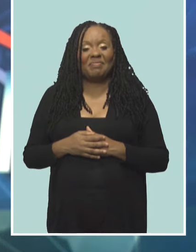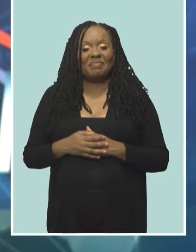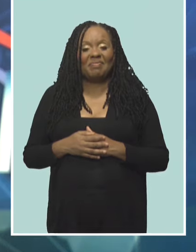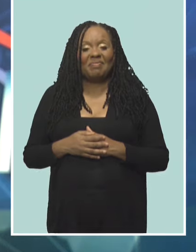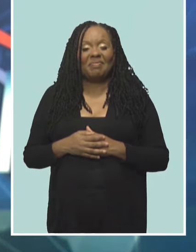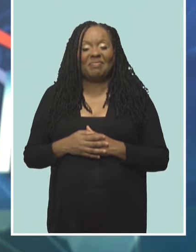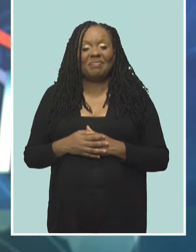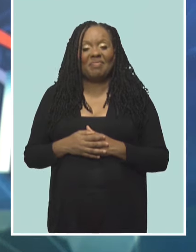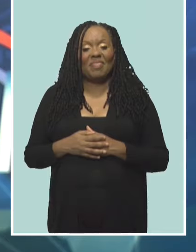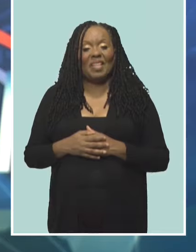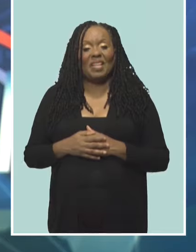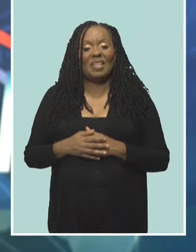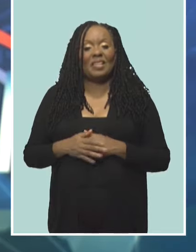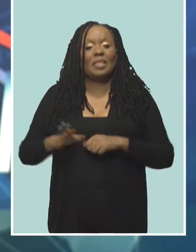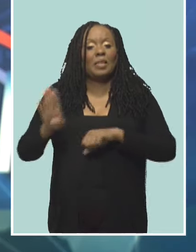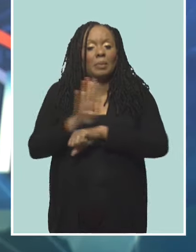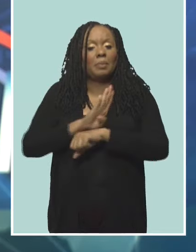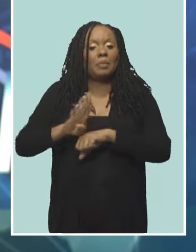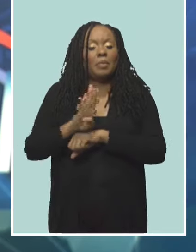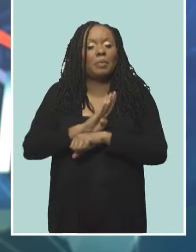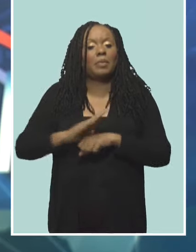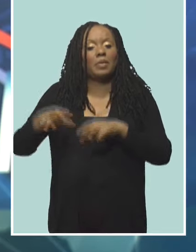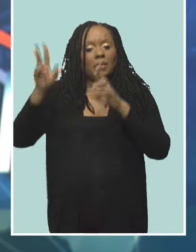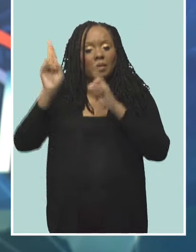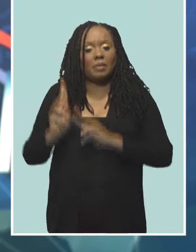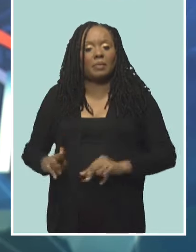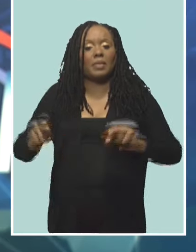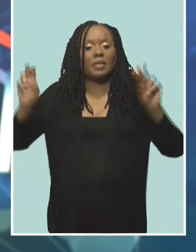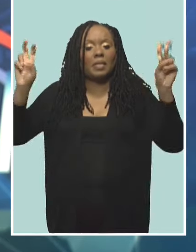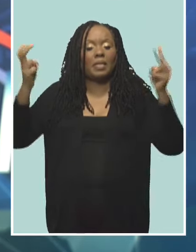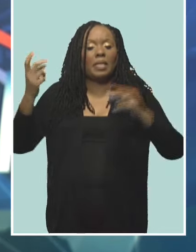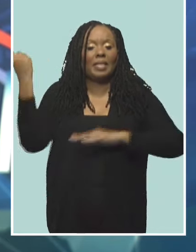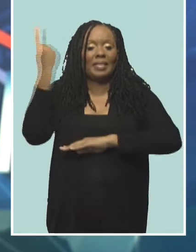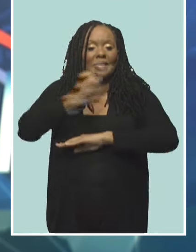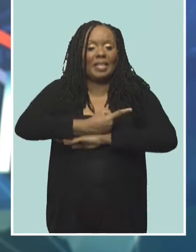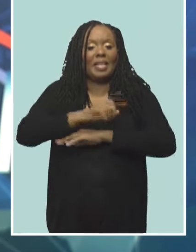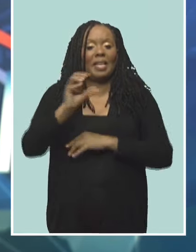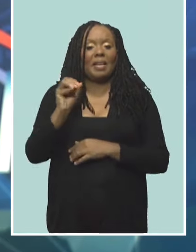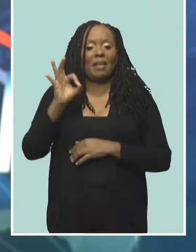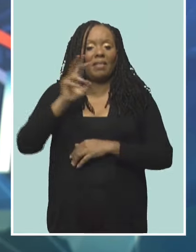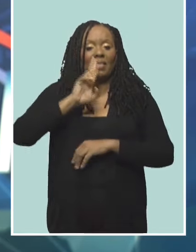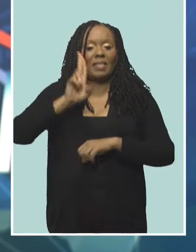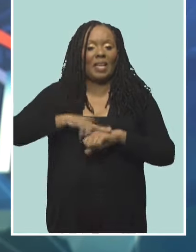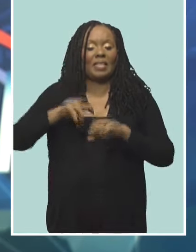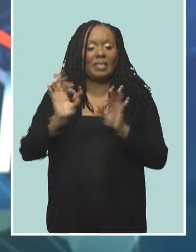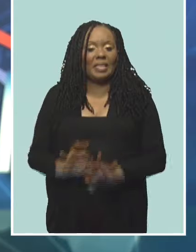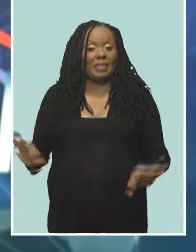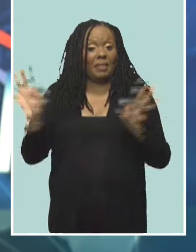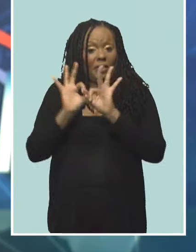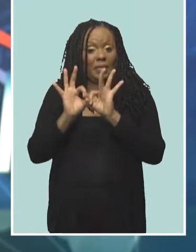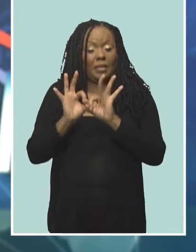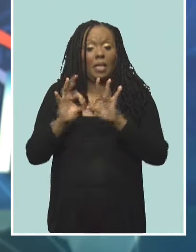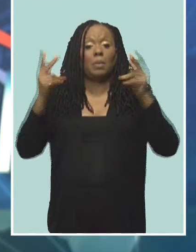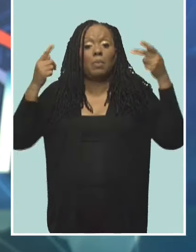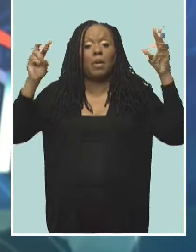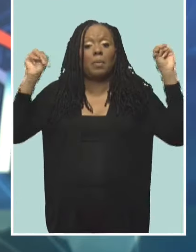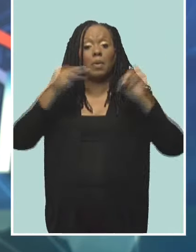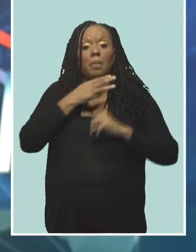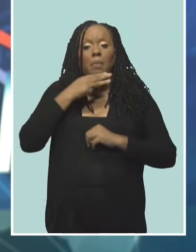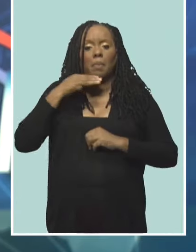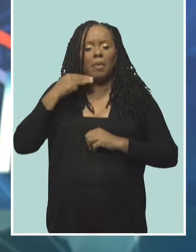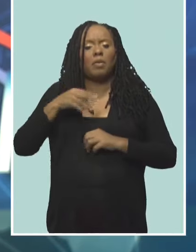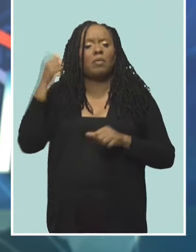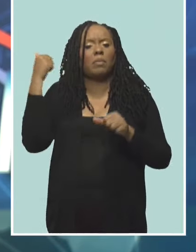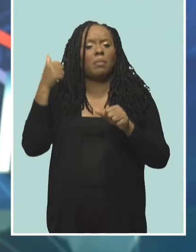As Barbados commemorated the Day of National Significance, Prime Minister Mia Amour Motley has reminded that the struggles